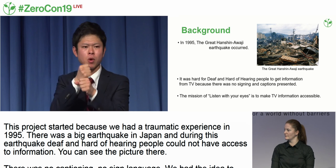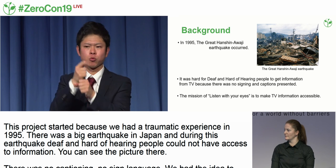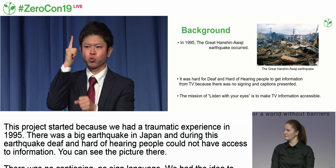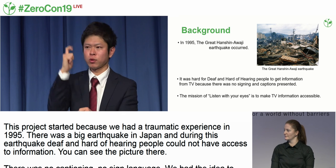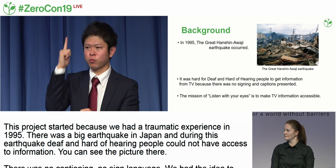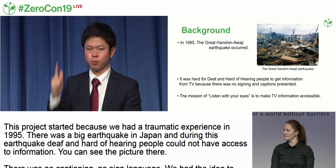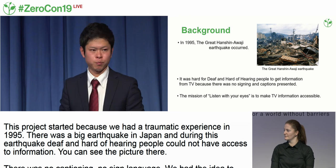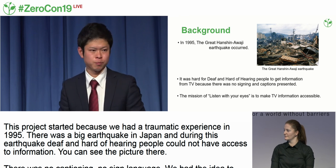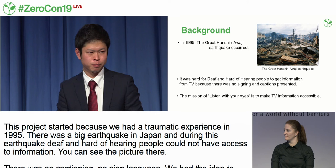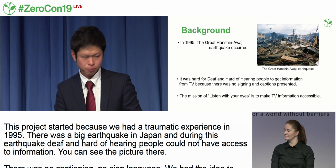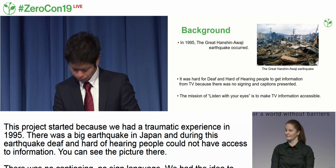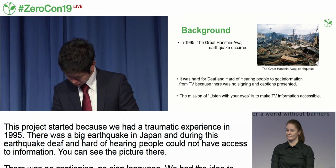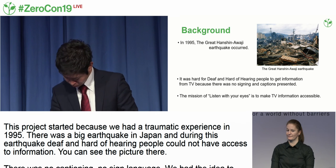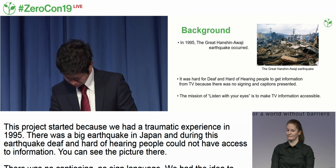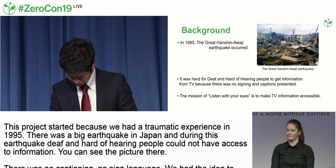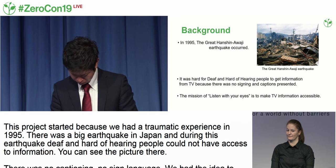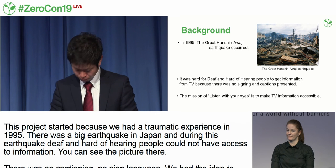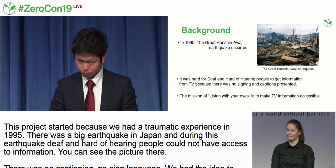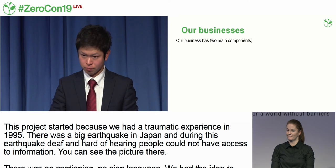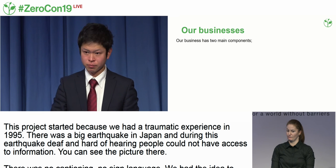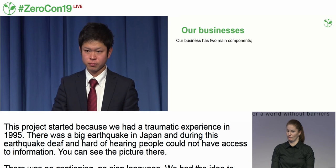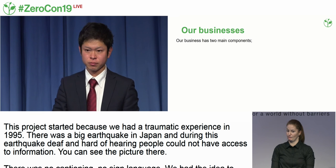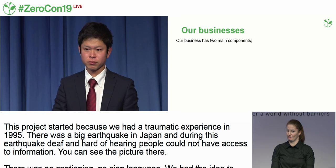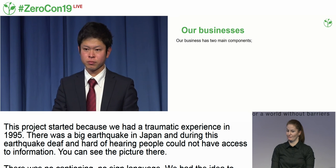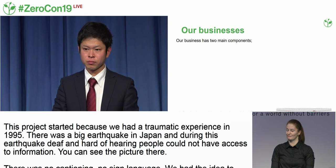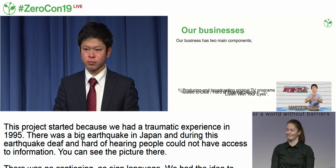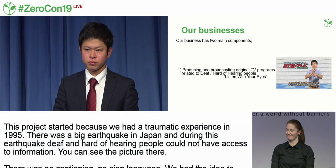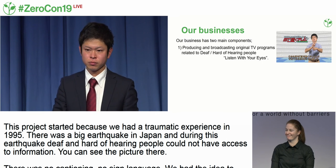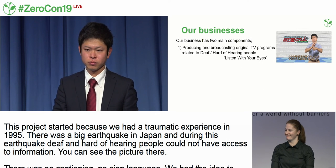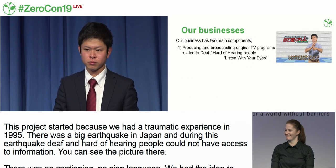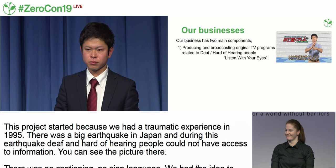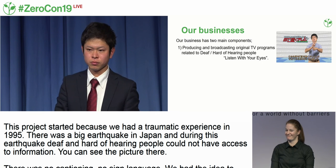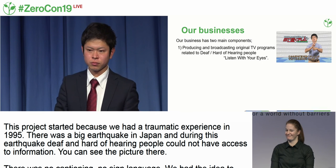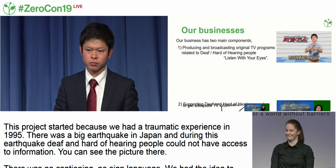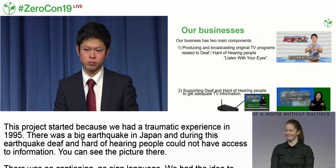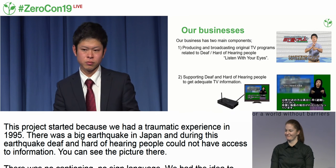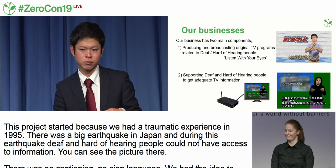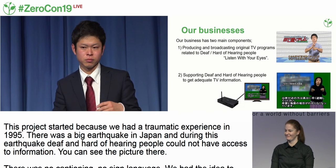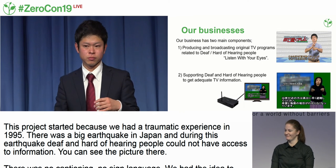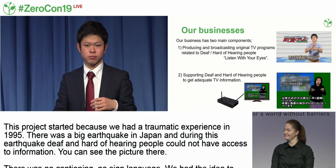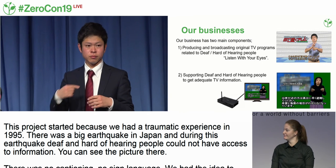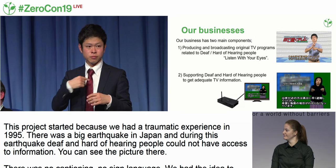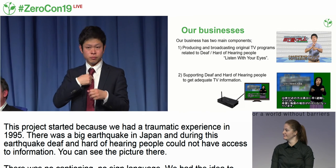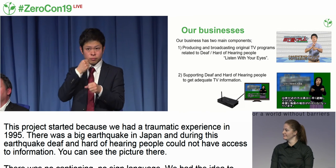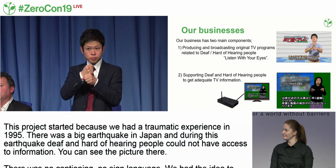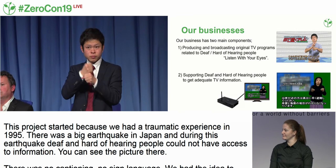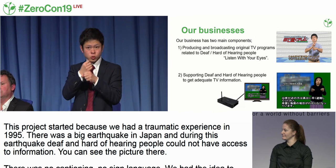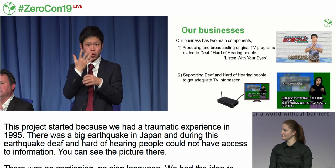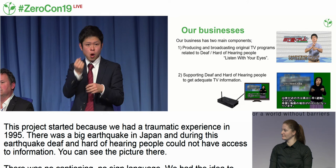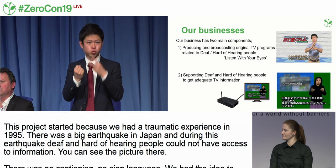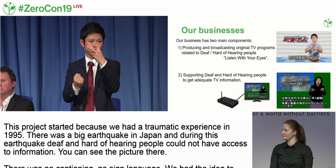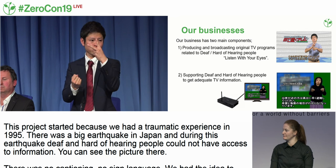access to TV programmes to deaf and hard of hearing people in these situations.